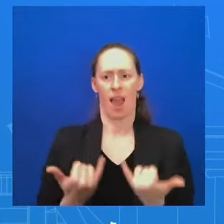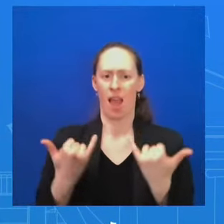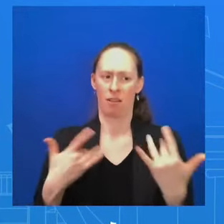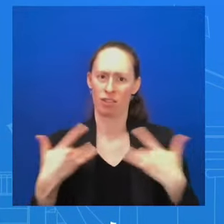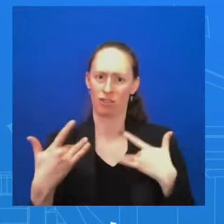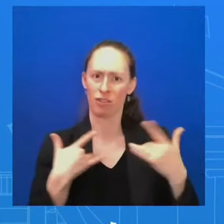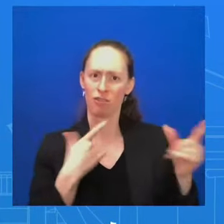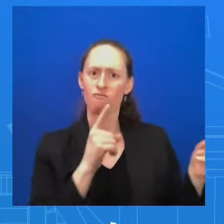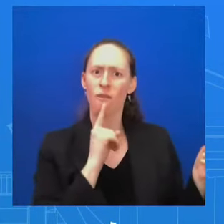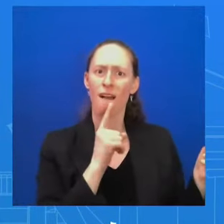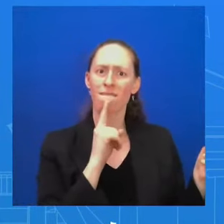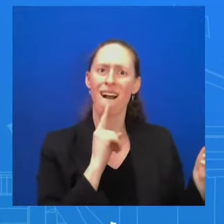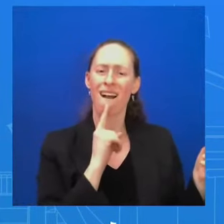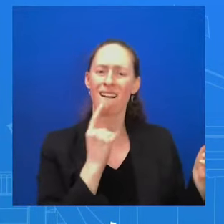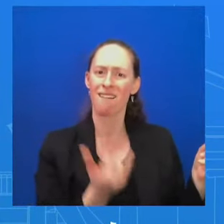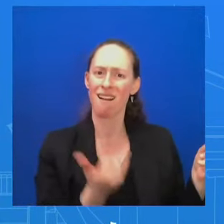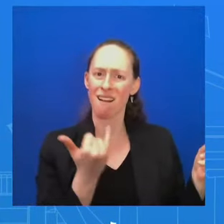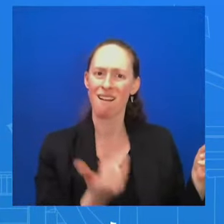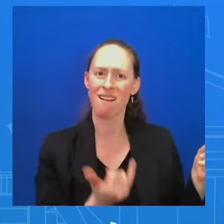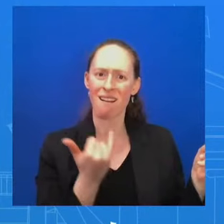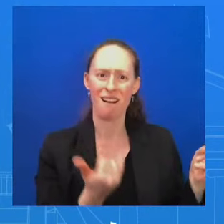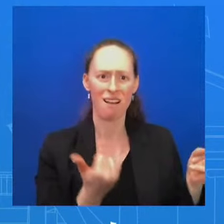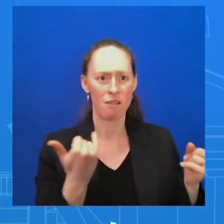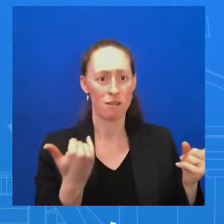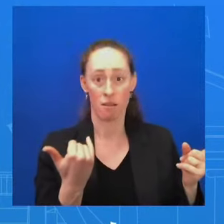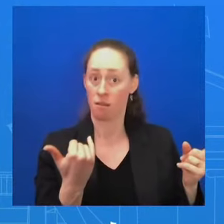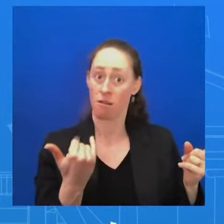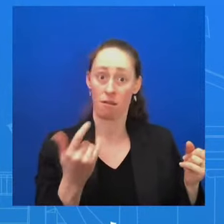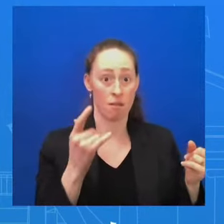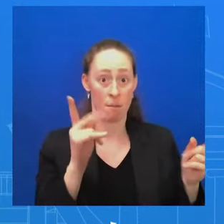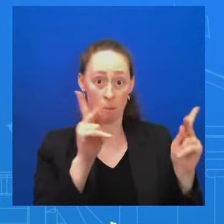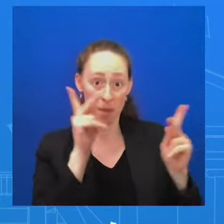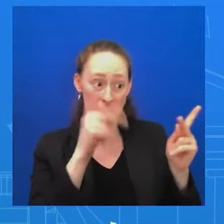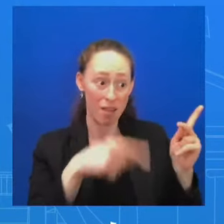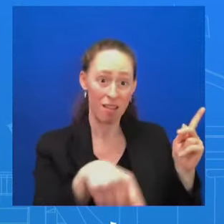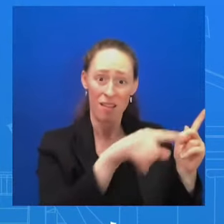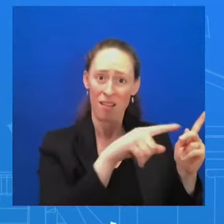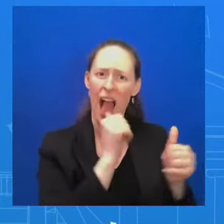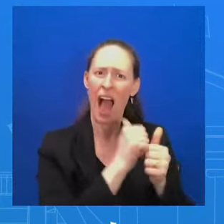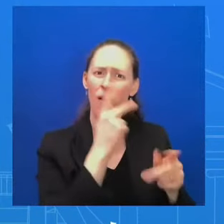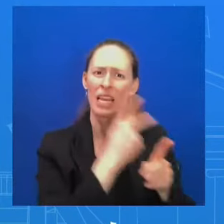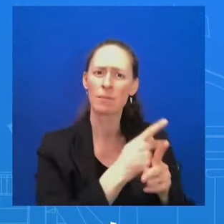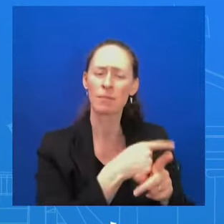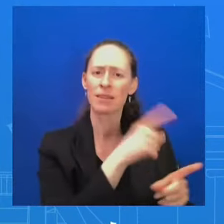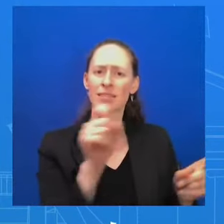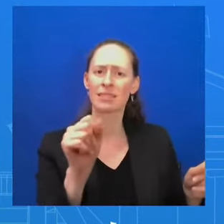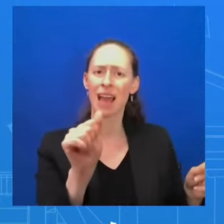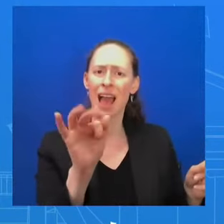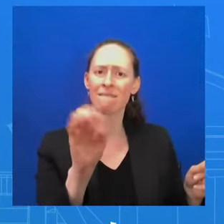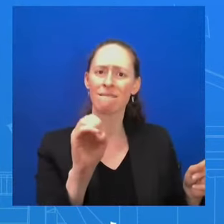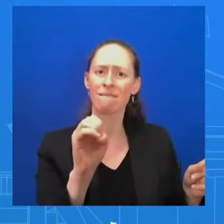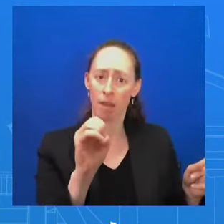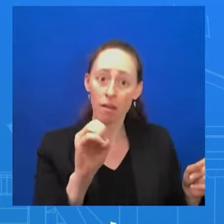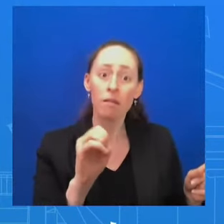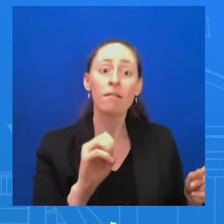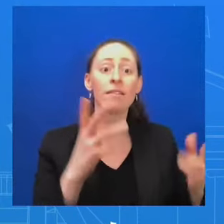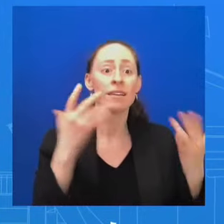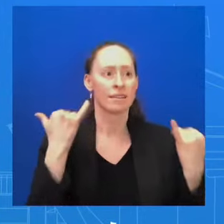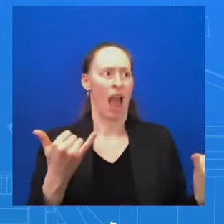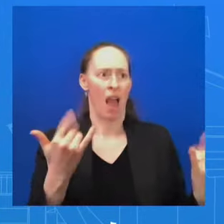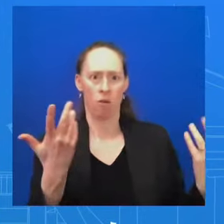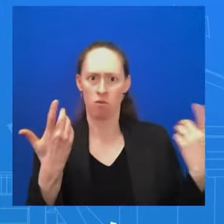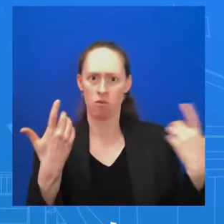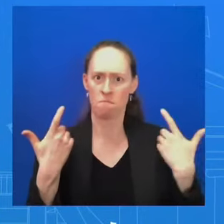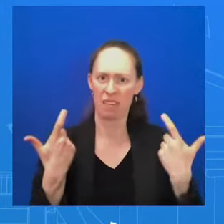we need to protect civilian lives, and a major military operation was not the way to go, understanding that there are